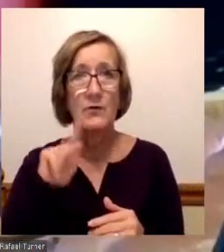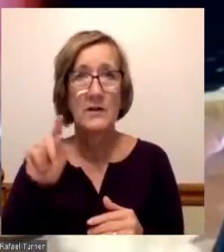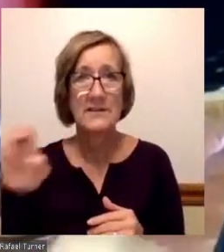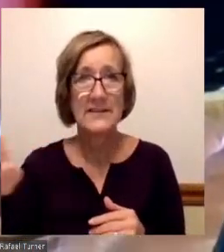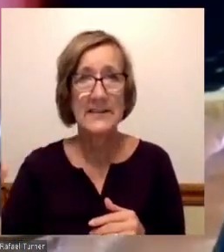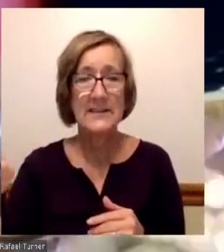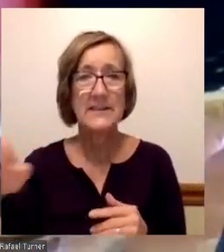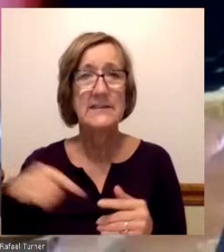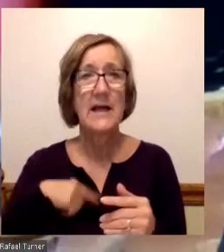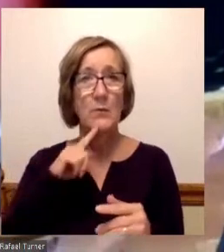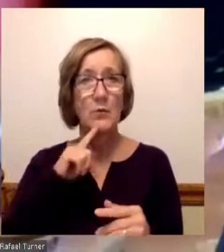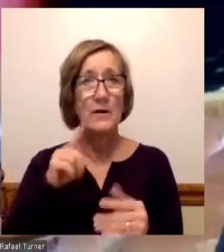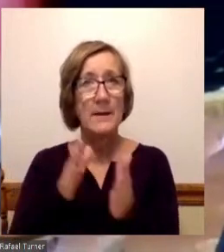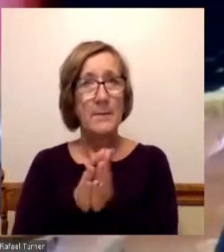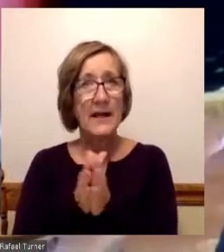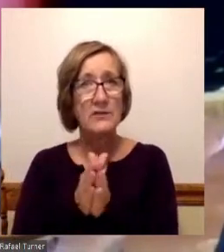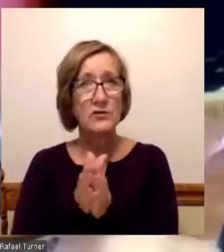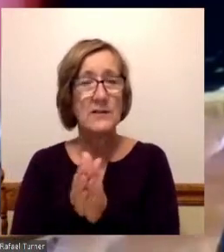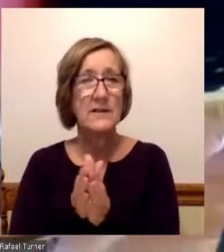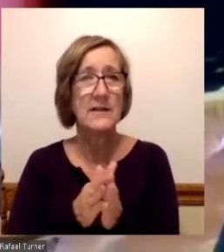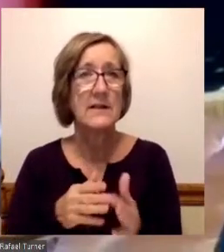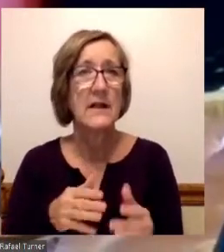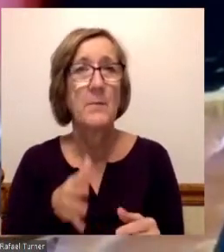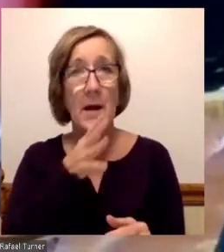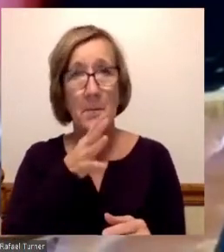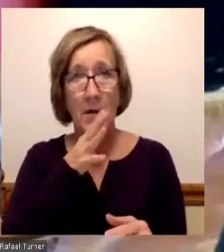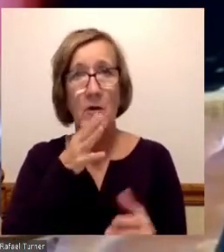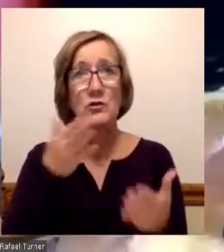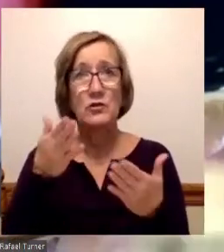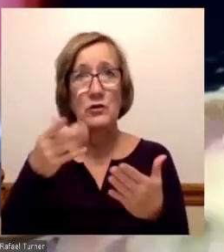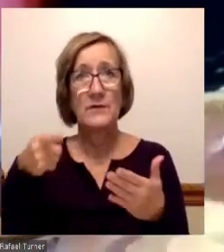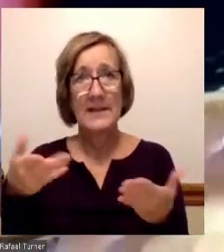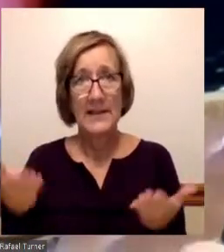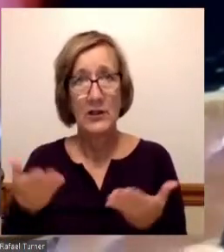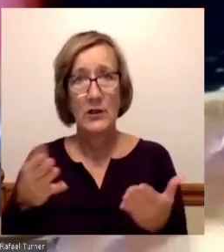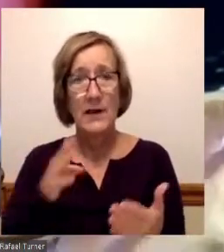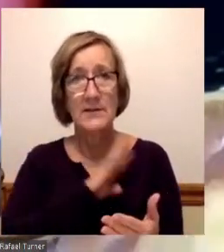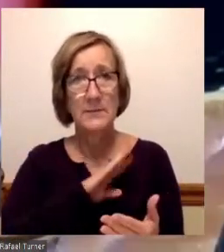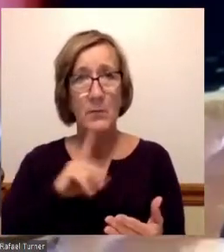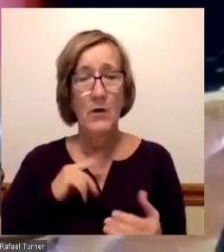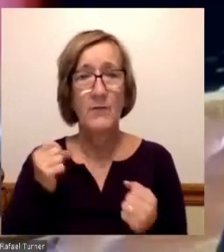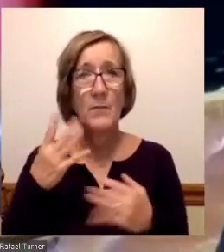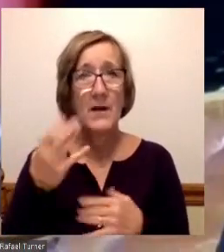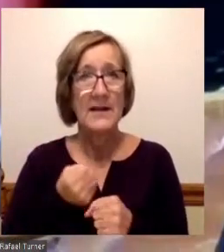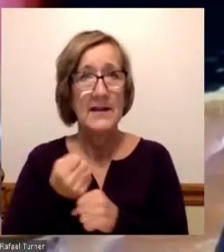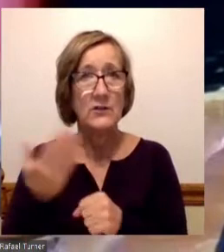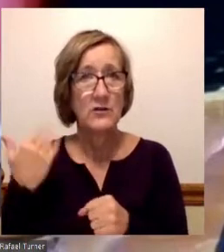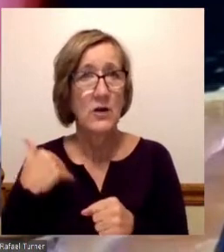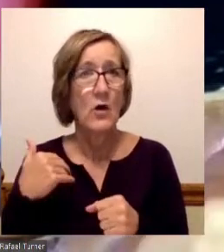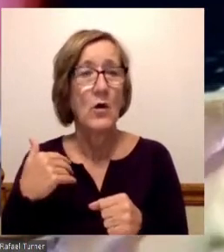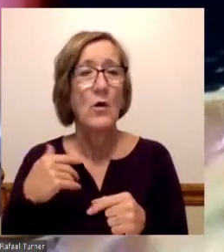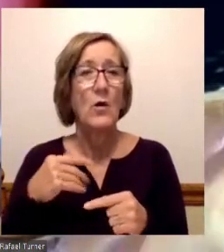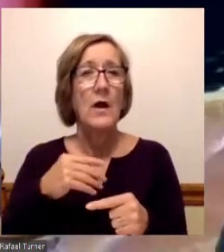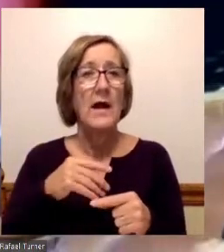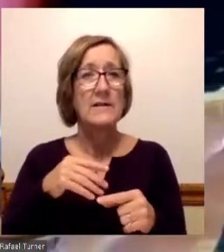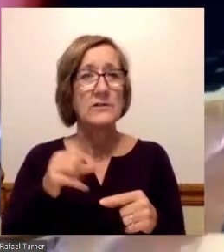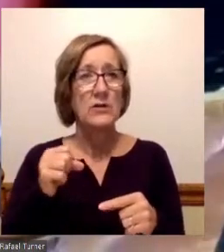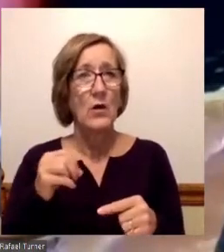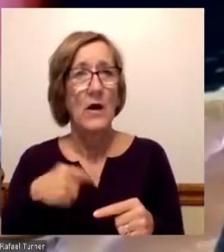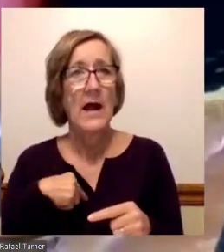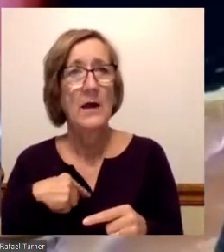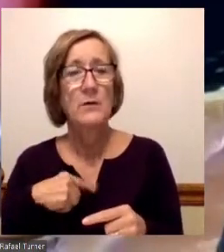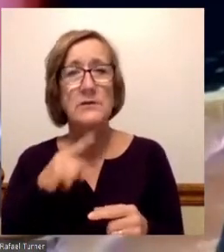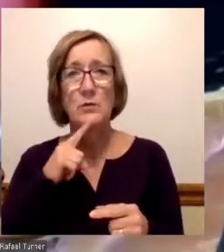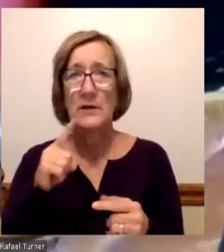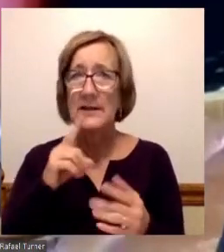about this. I'm also running. My mother served on this board many years ago, Celia Turner, who was a great community advocate. And so I was spiritually